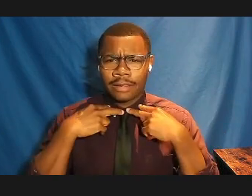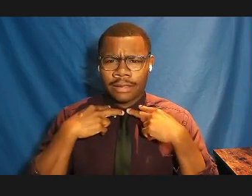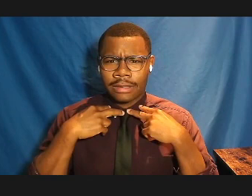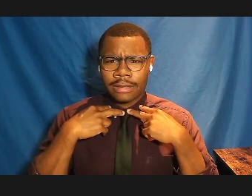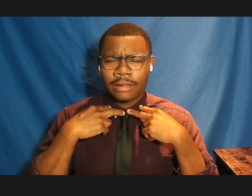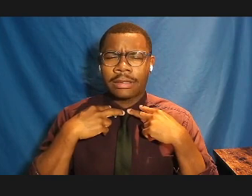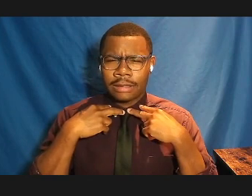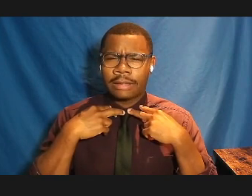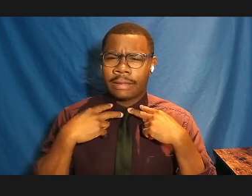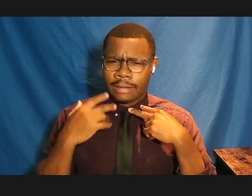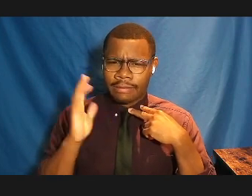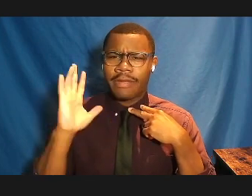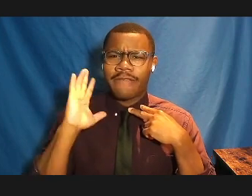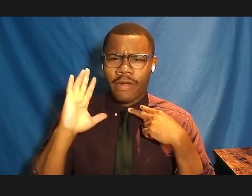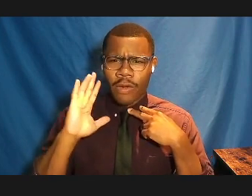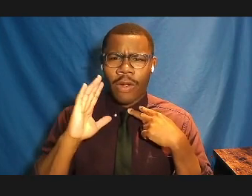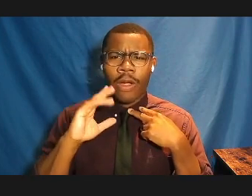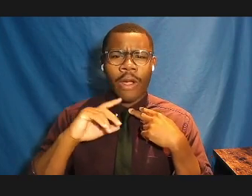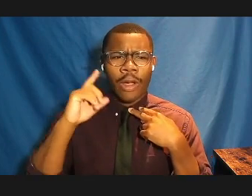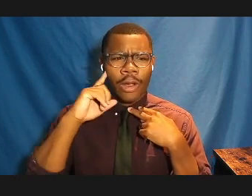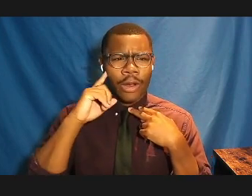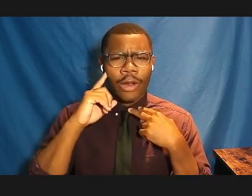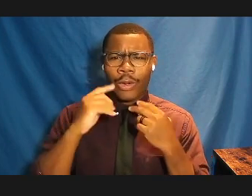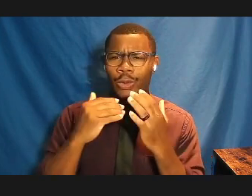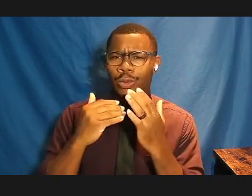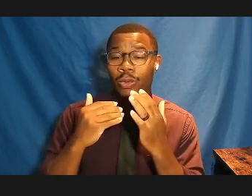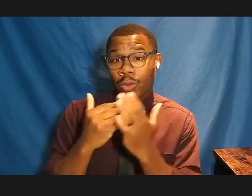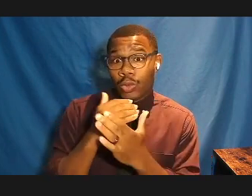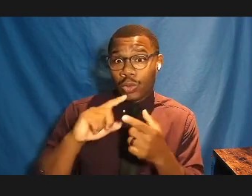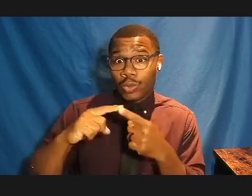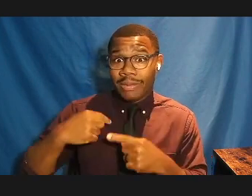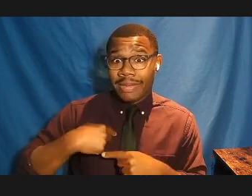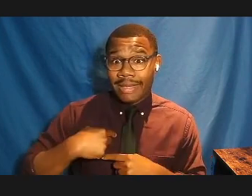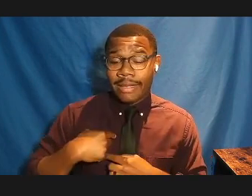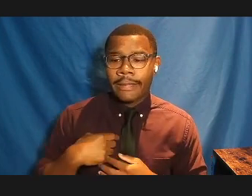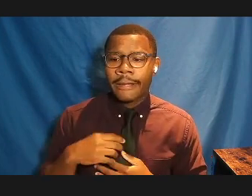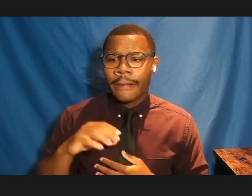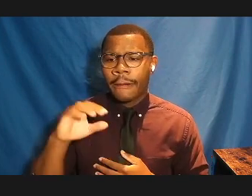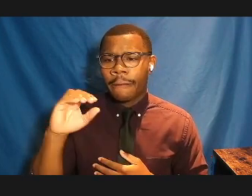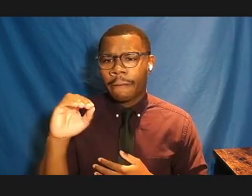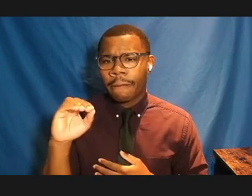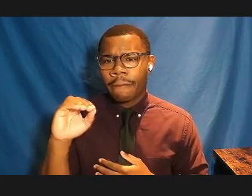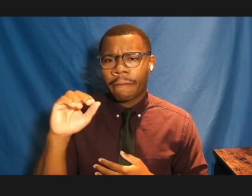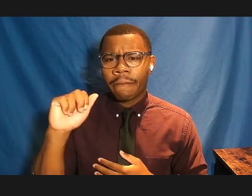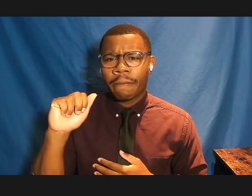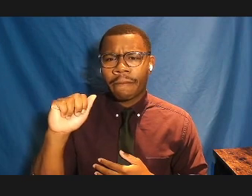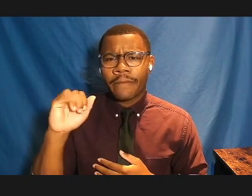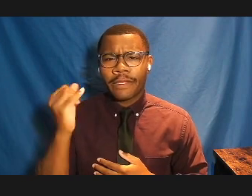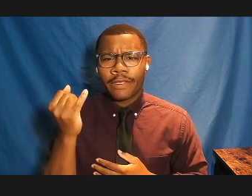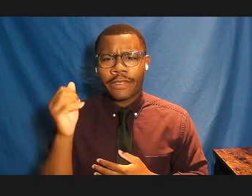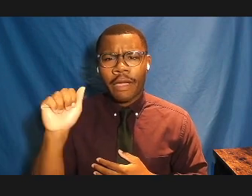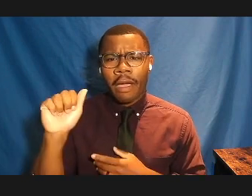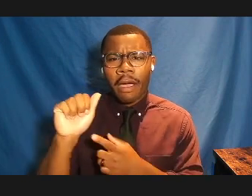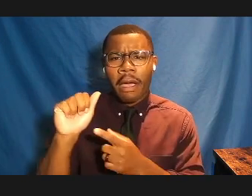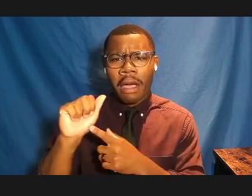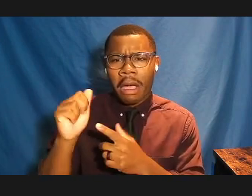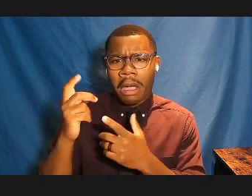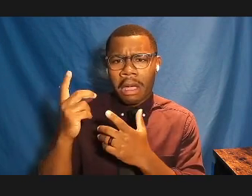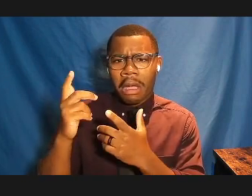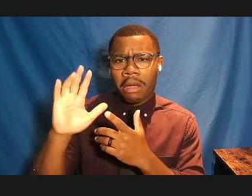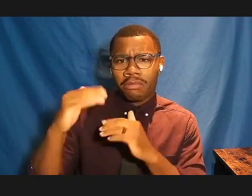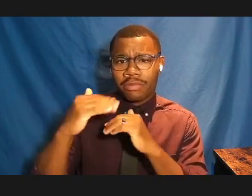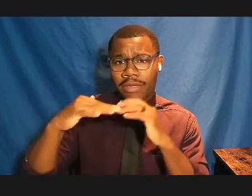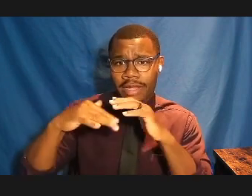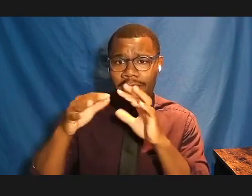Oya as gender and I had been in the smudging time really